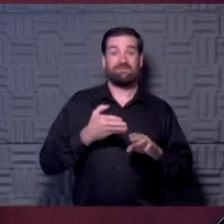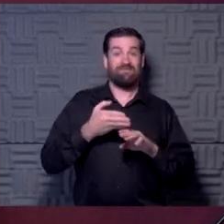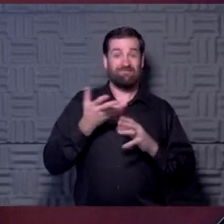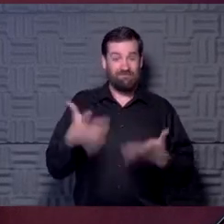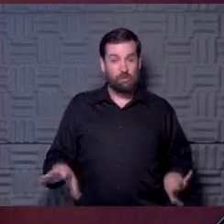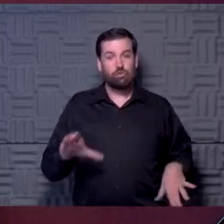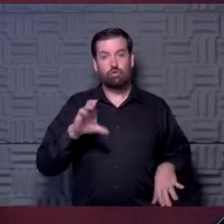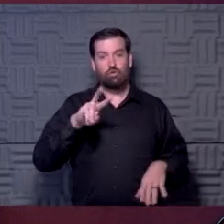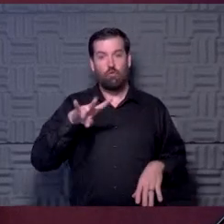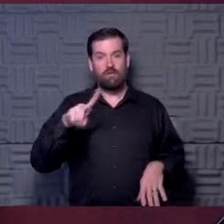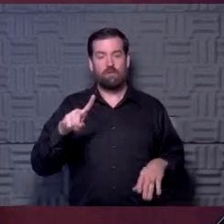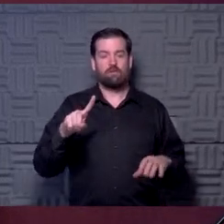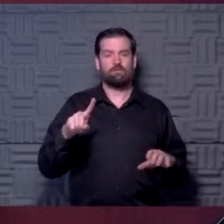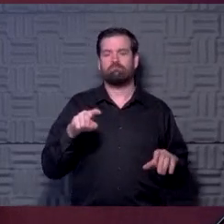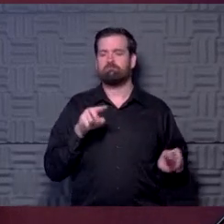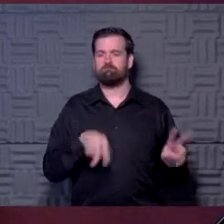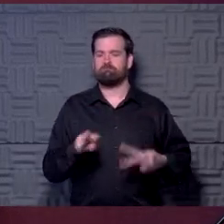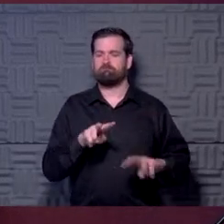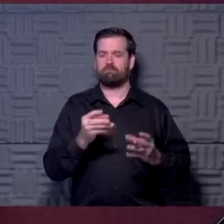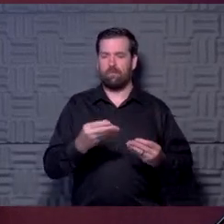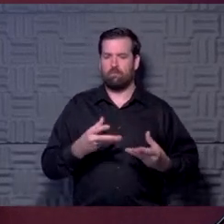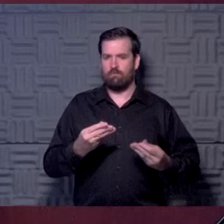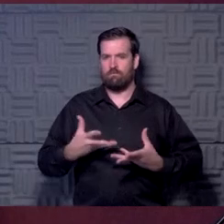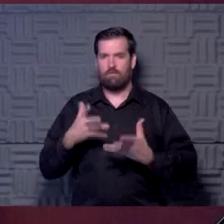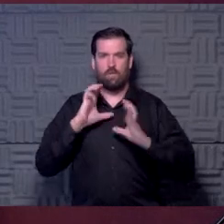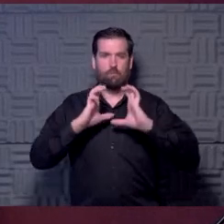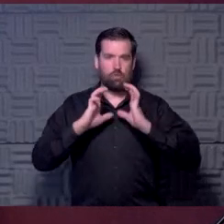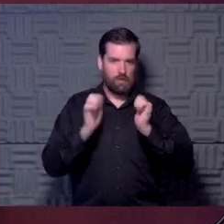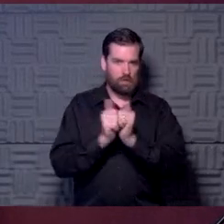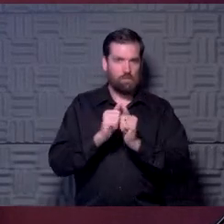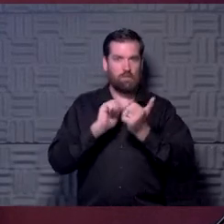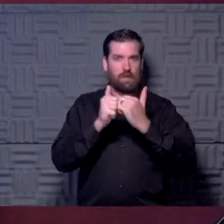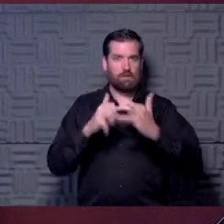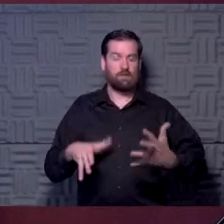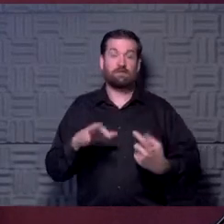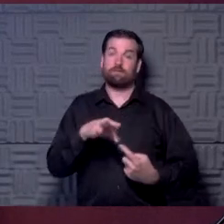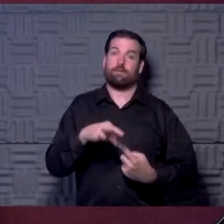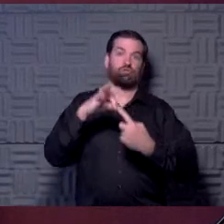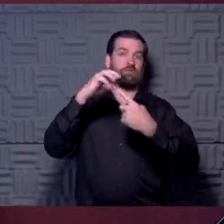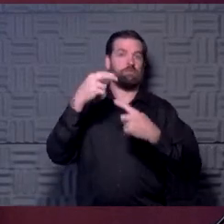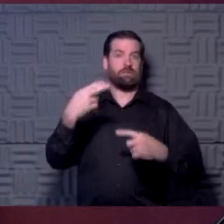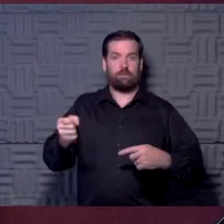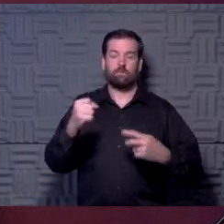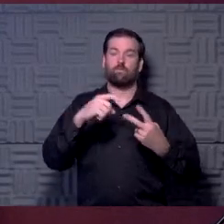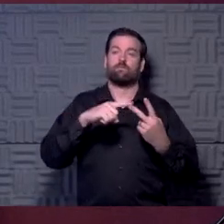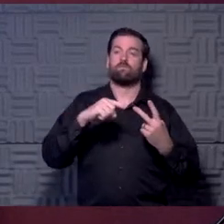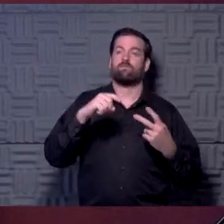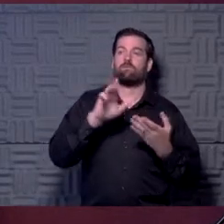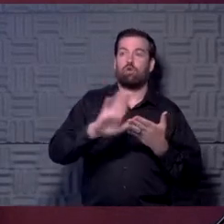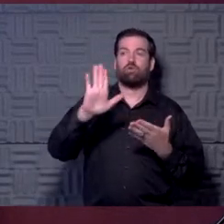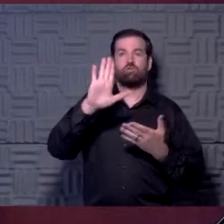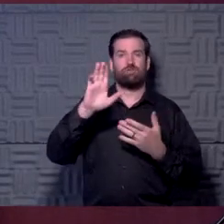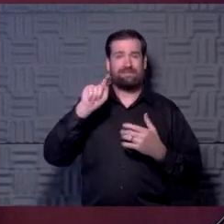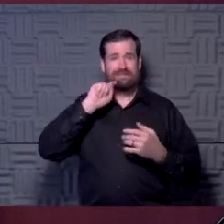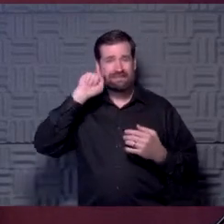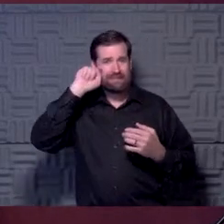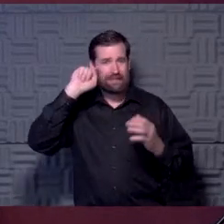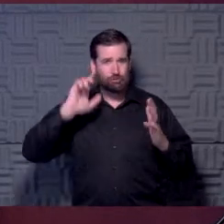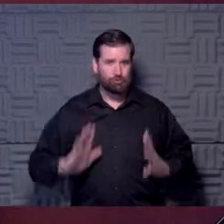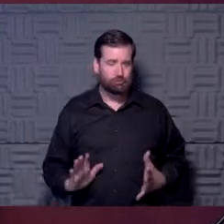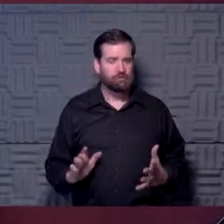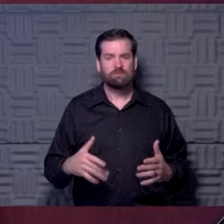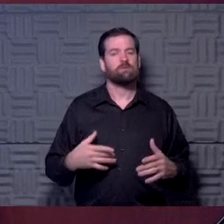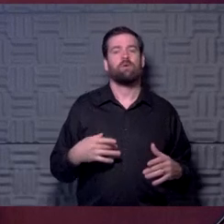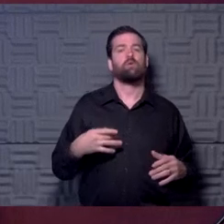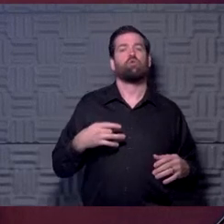being sensitive, to make sure they're communicating with the athlete, with sometimes, especially with high school and college, with teenage age people that don't necessarily